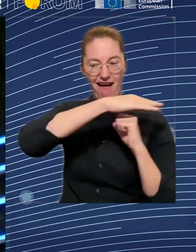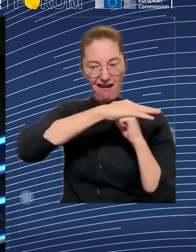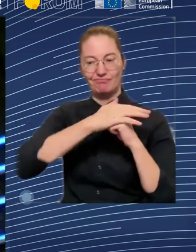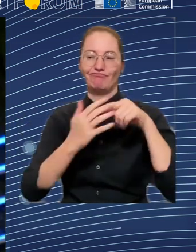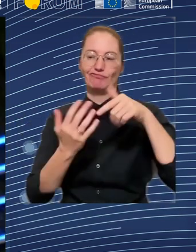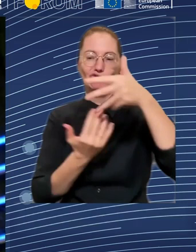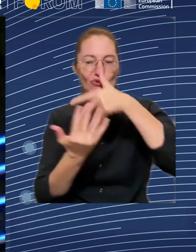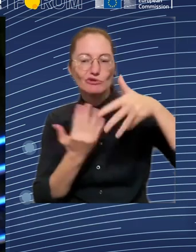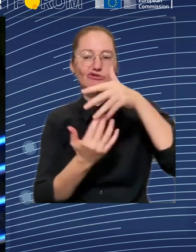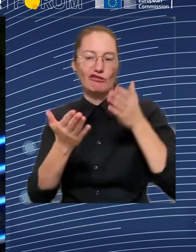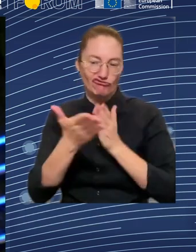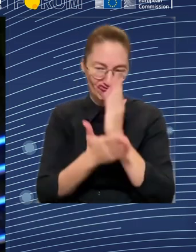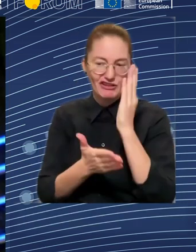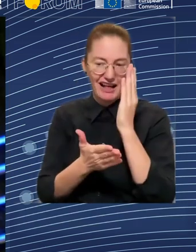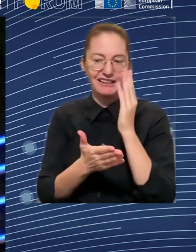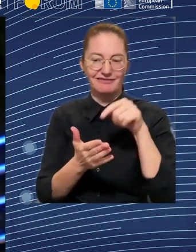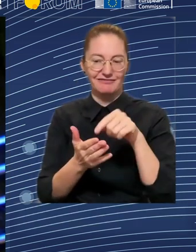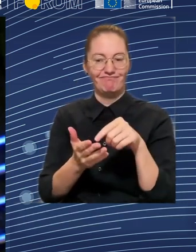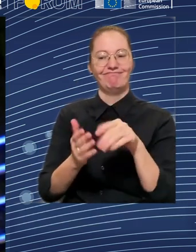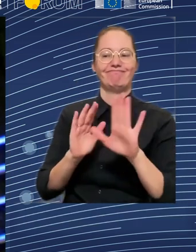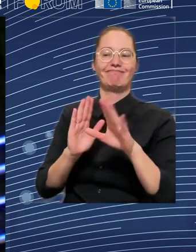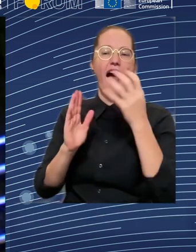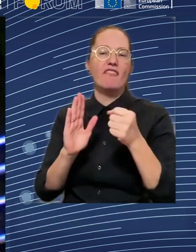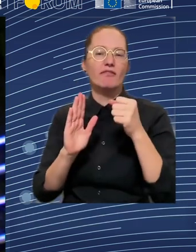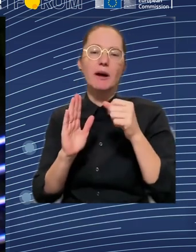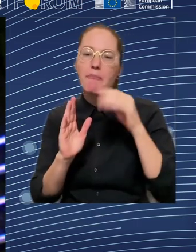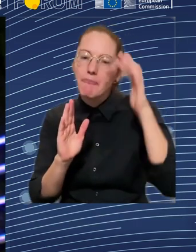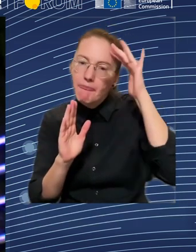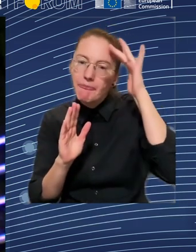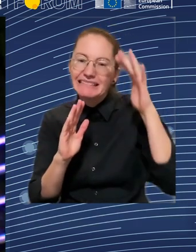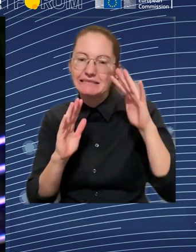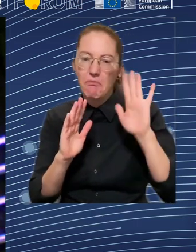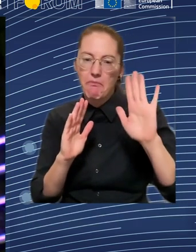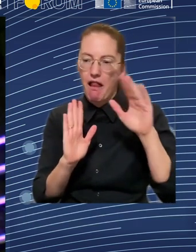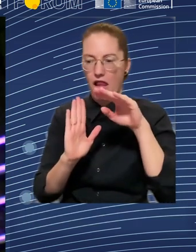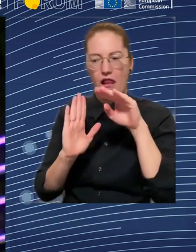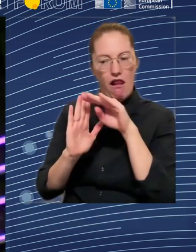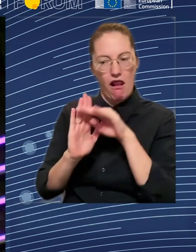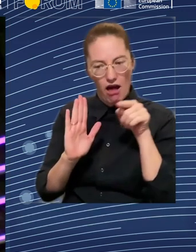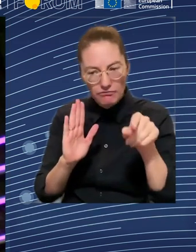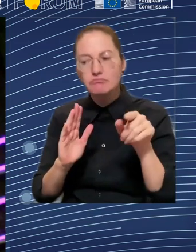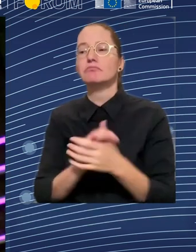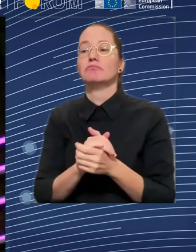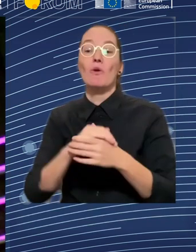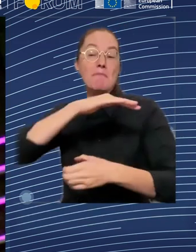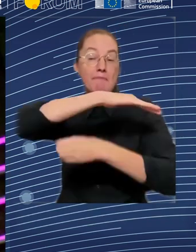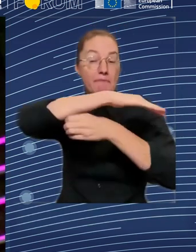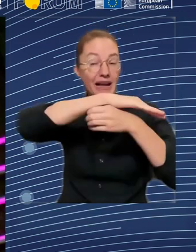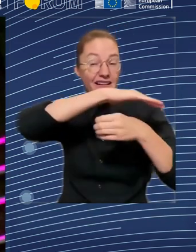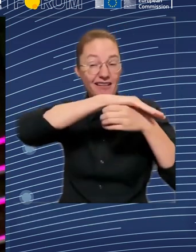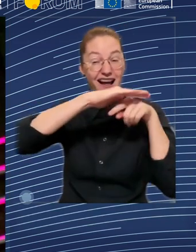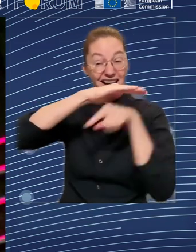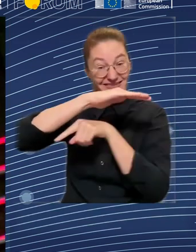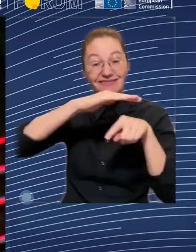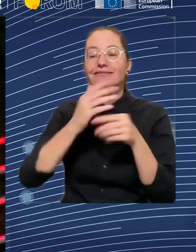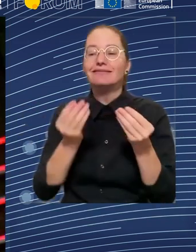function as a buffer, also towards the minimum schemes. So we have to think profoundly on how to change